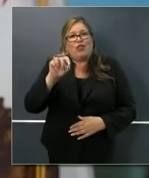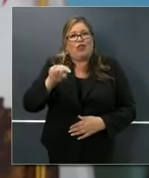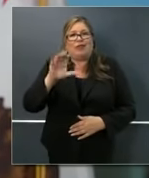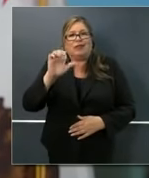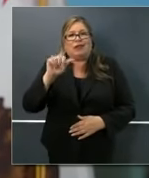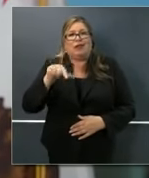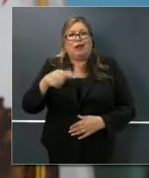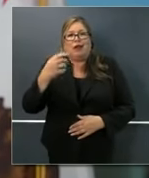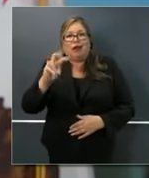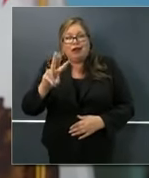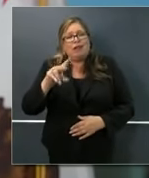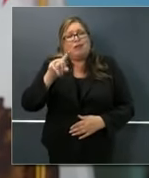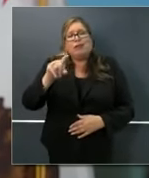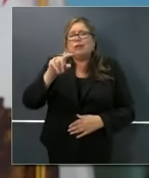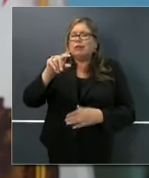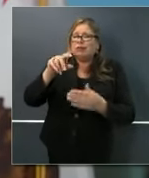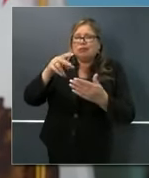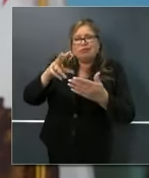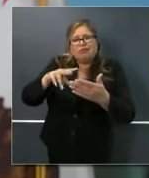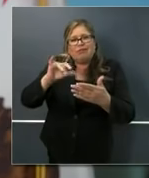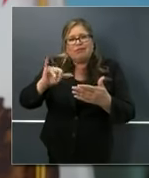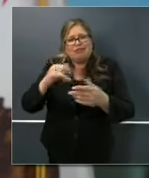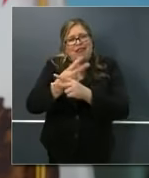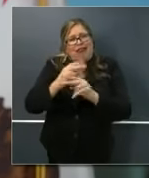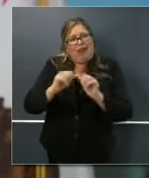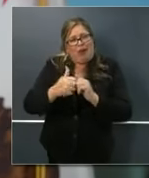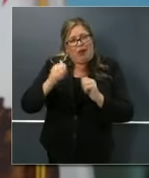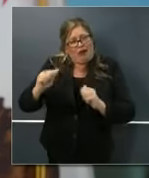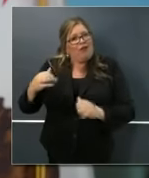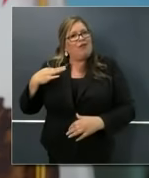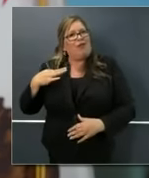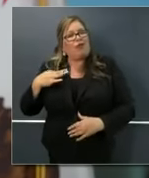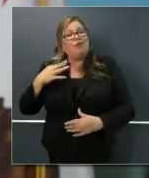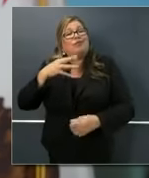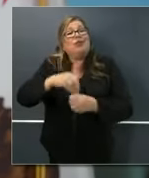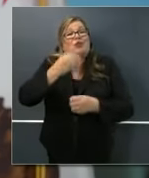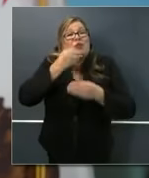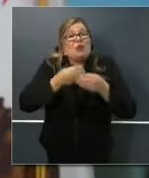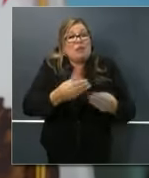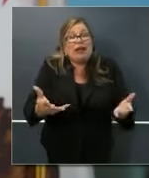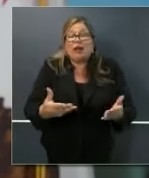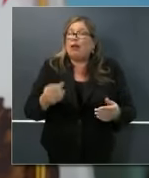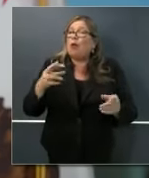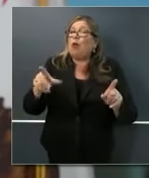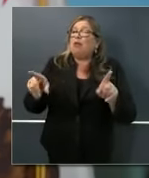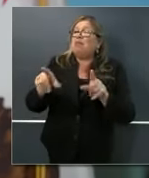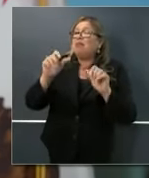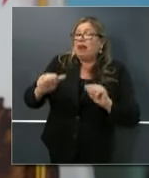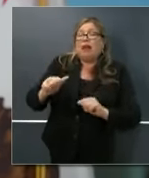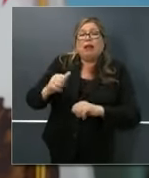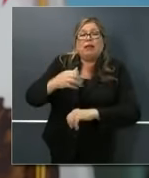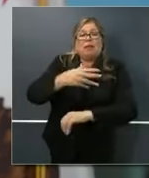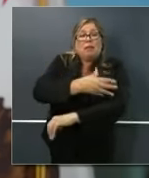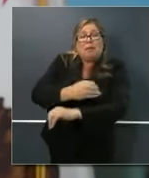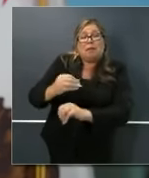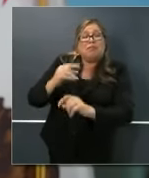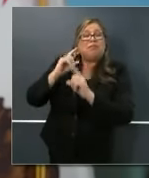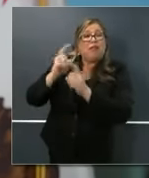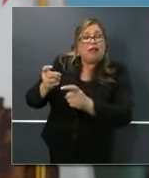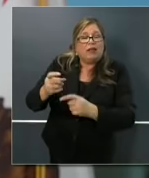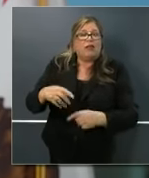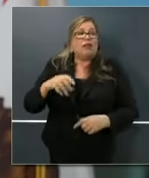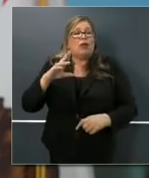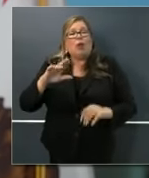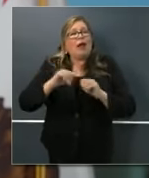can contribute, not just in terms of volunteering at a food bank, but also ways of giving blood and also ways of giving your time, energy